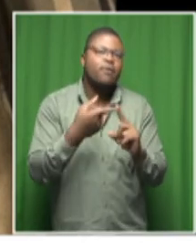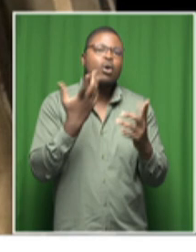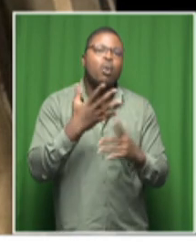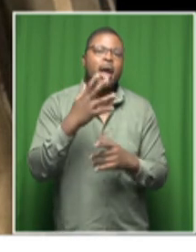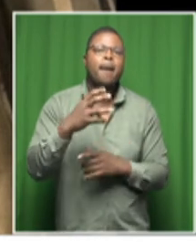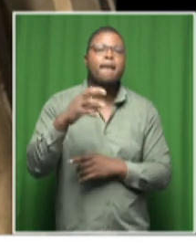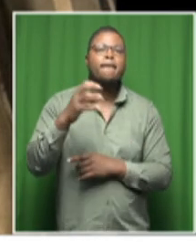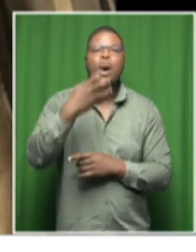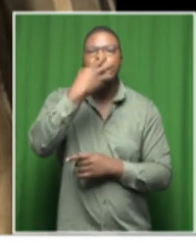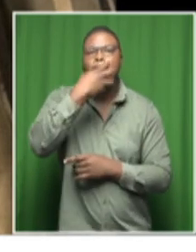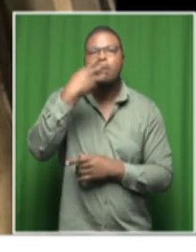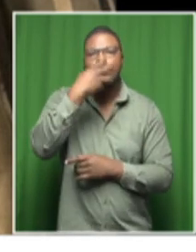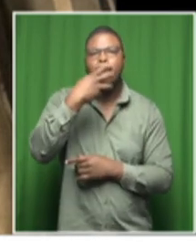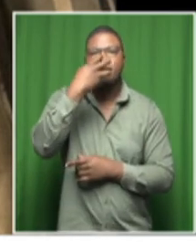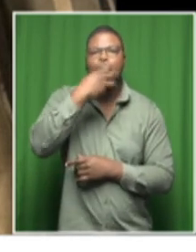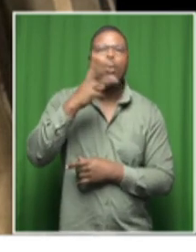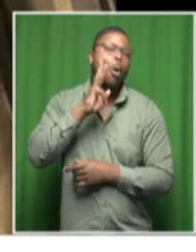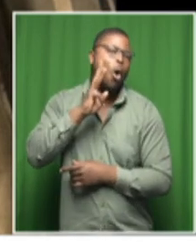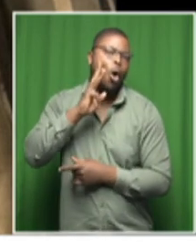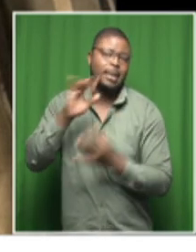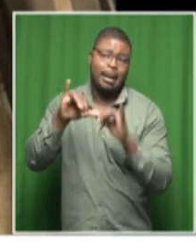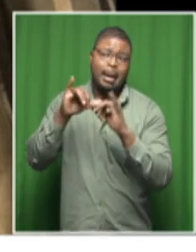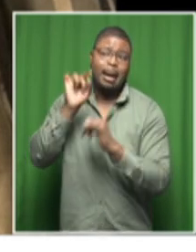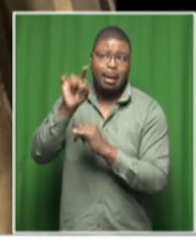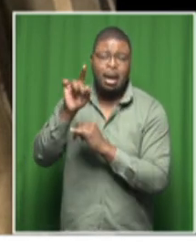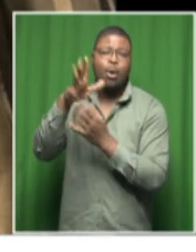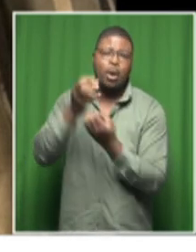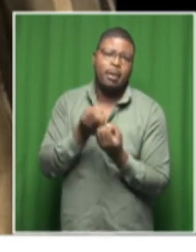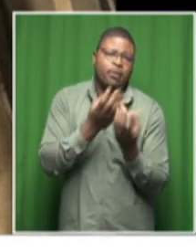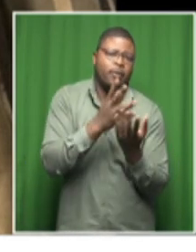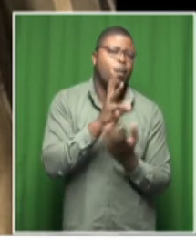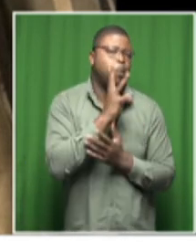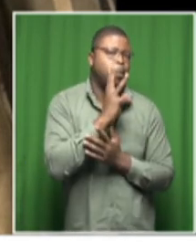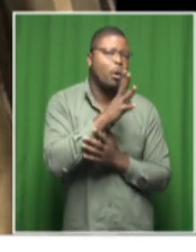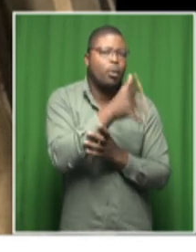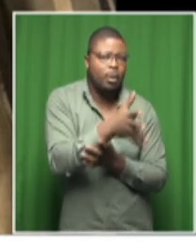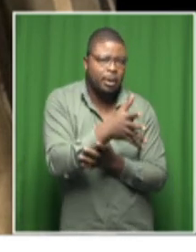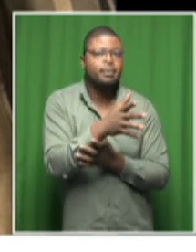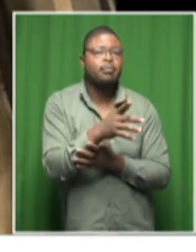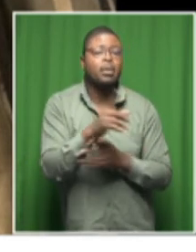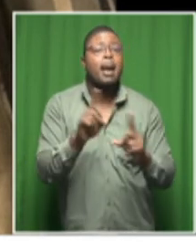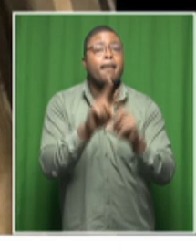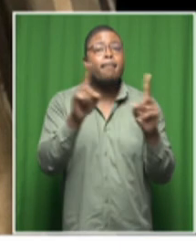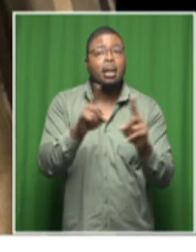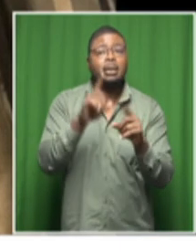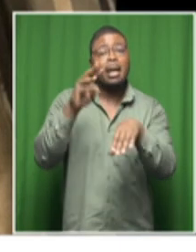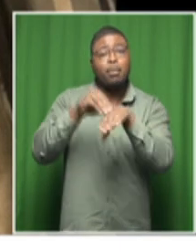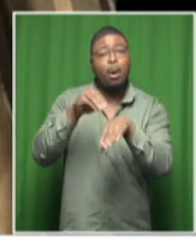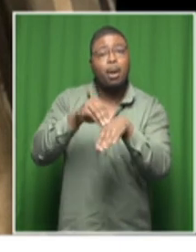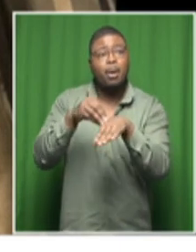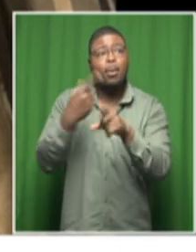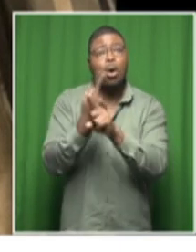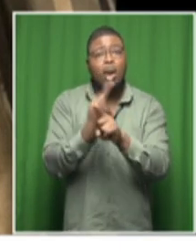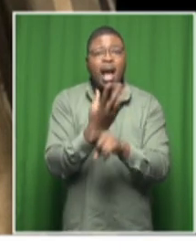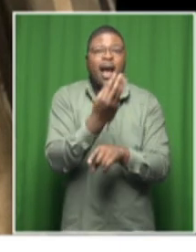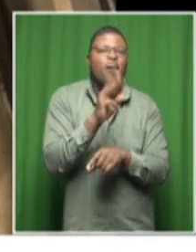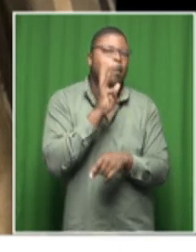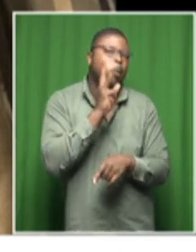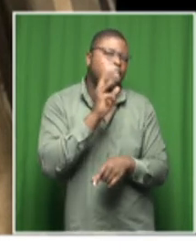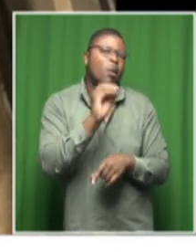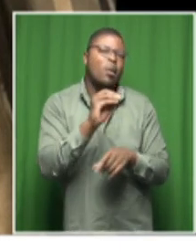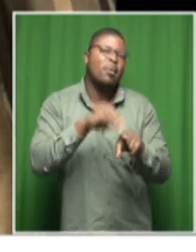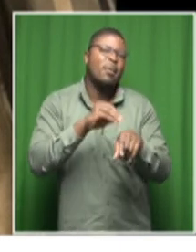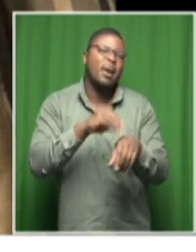would uh also because of what has happened and it has been having problems in this area with water so